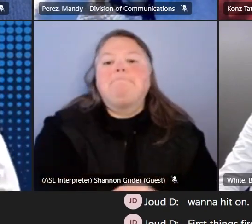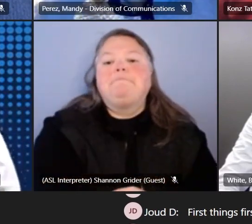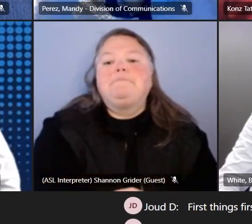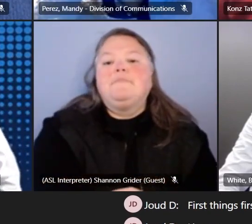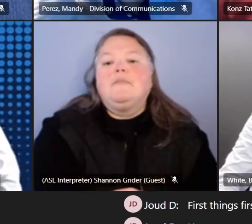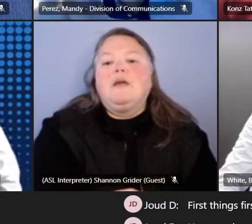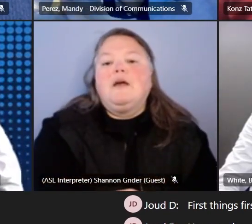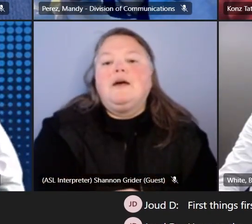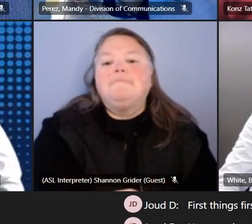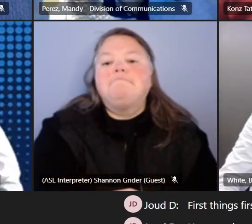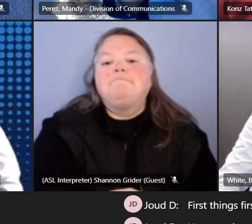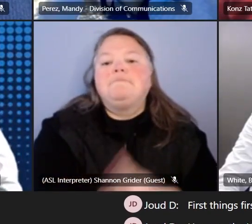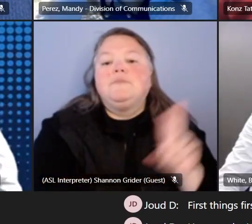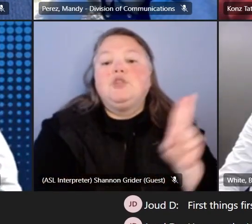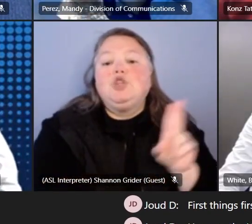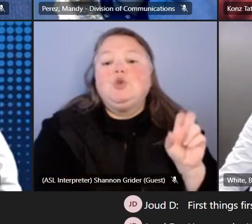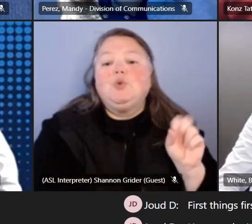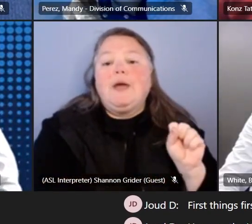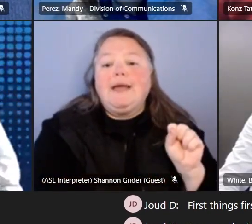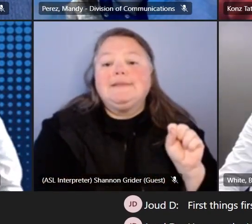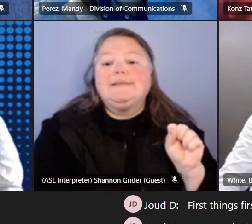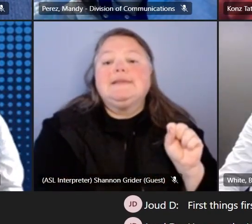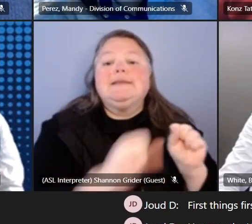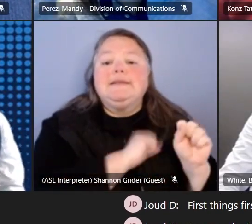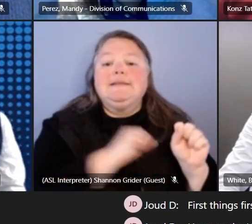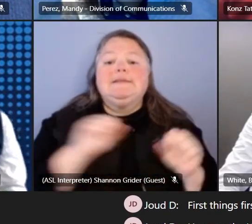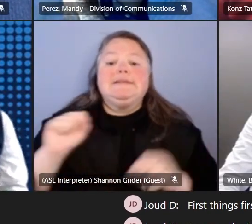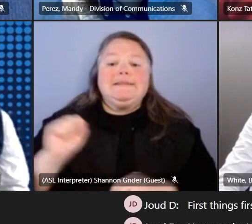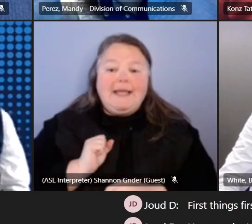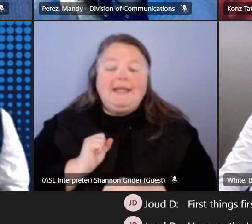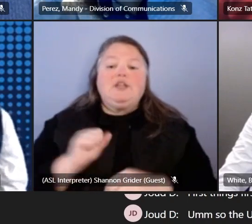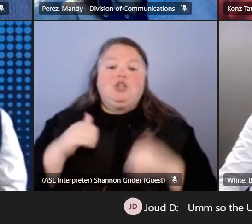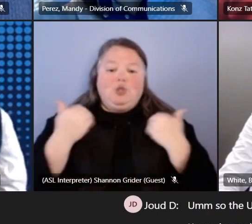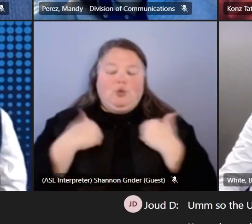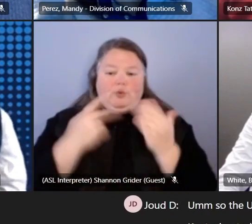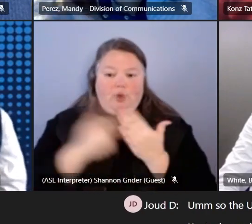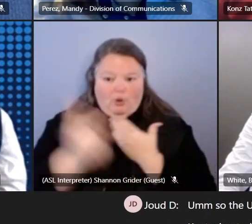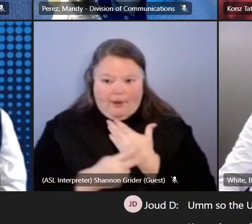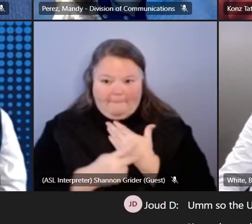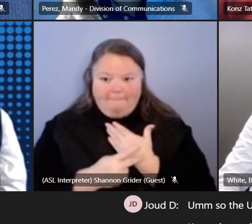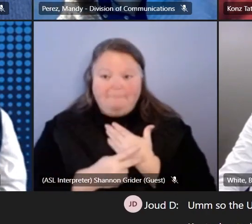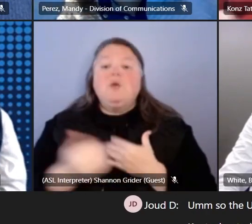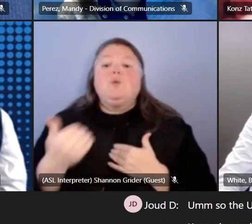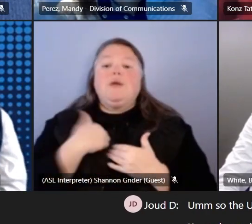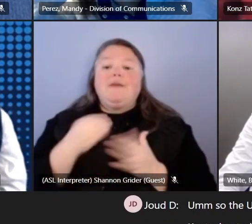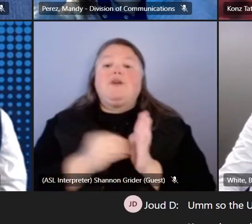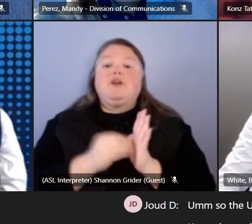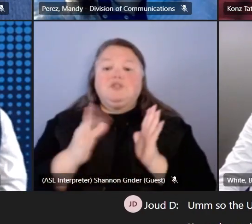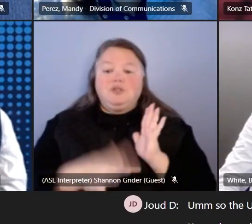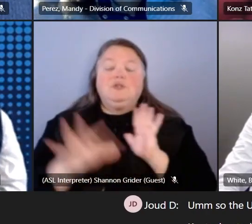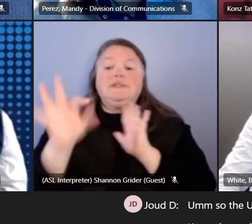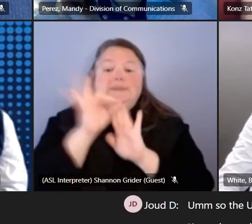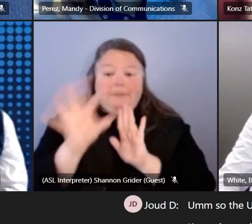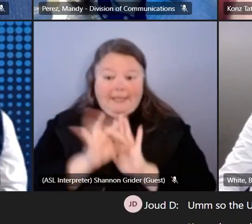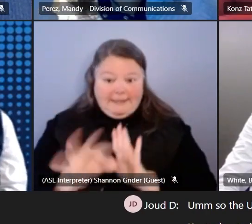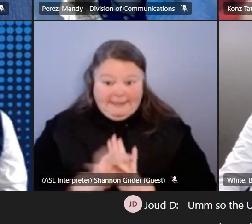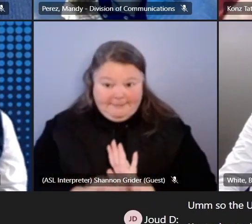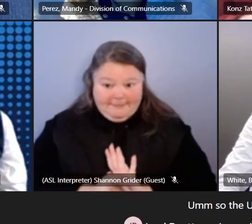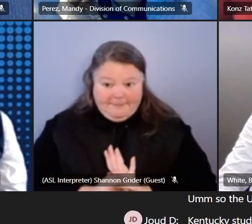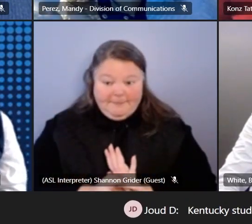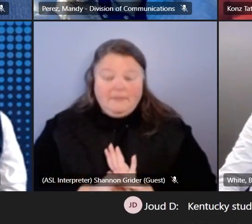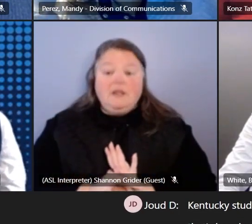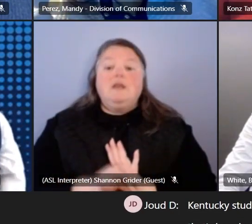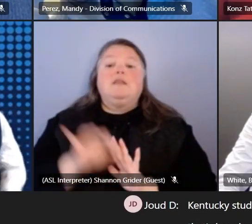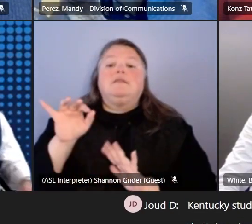So the U.S. Senate Youth Program, we have our Kentucky students picked out and selected and those are, that's